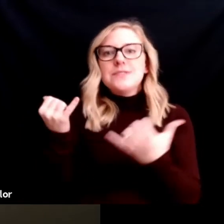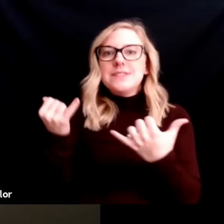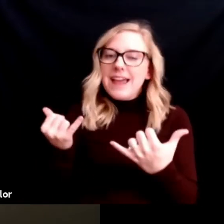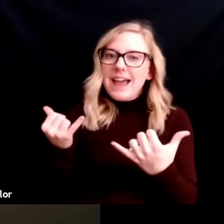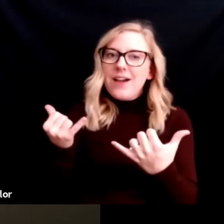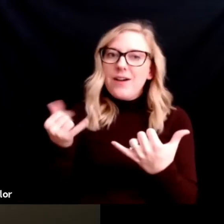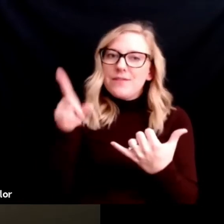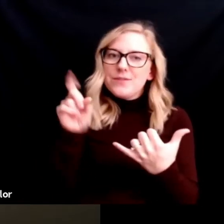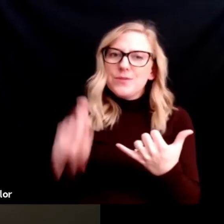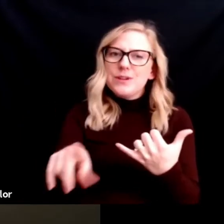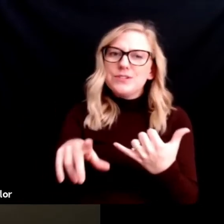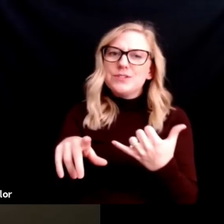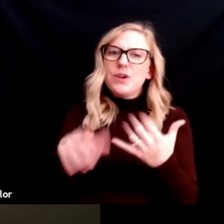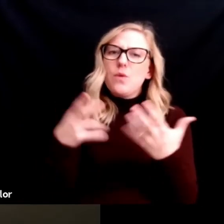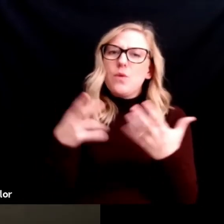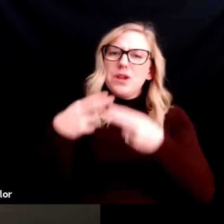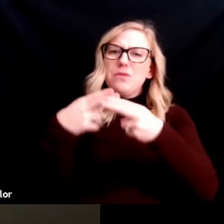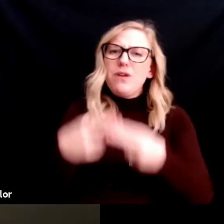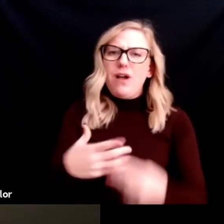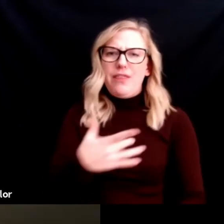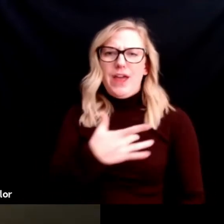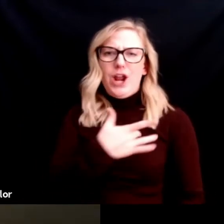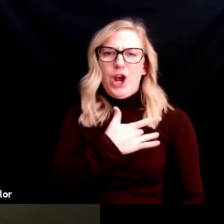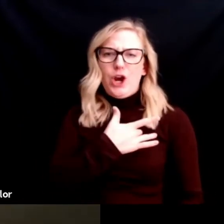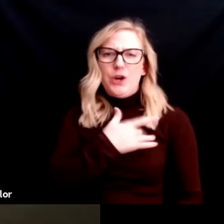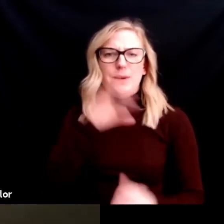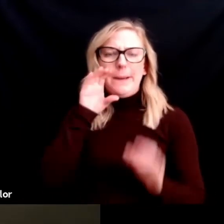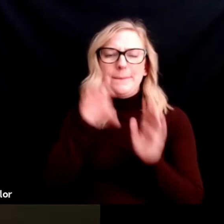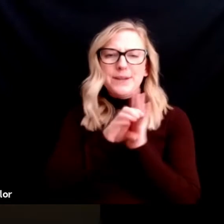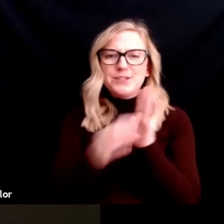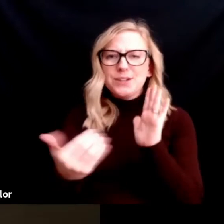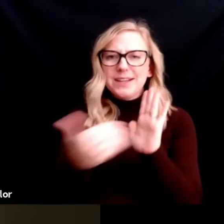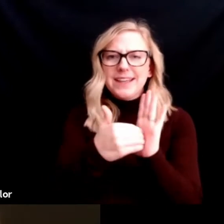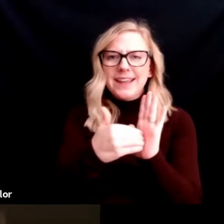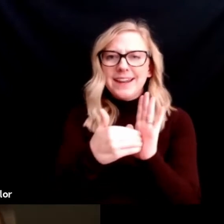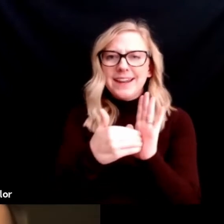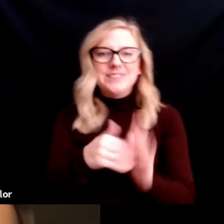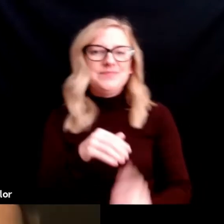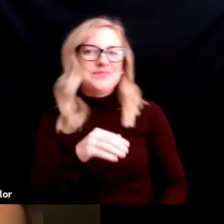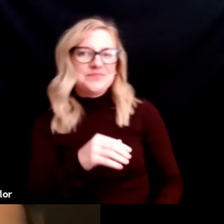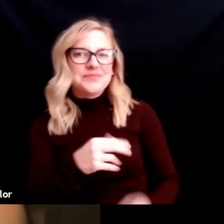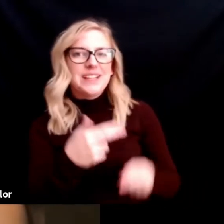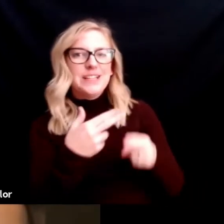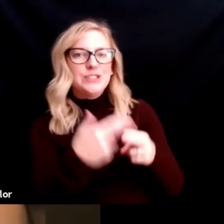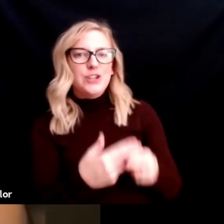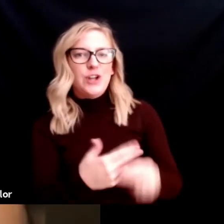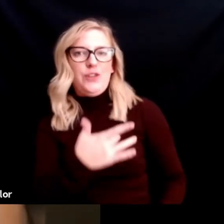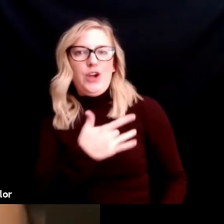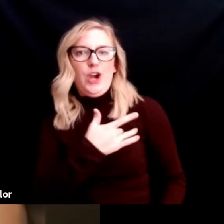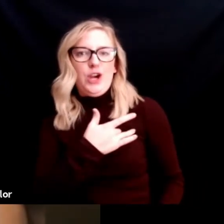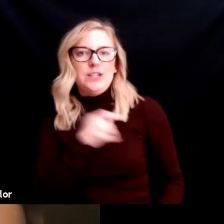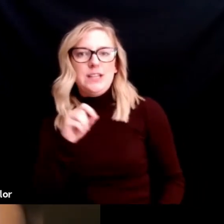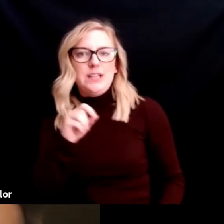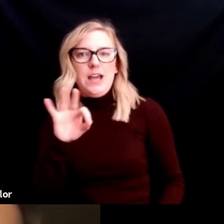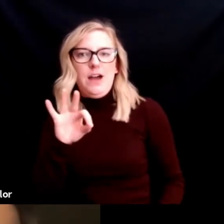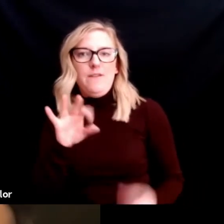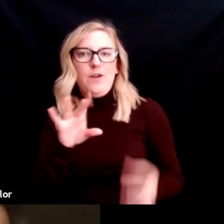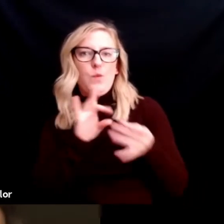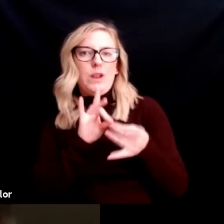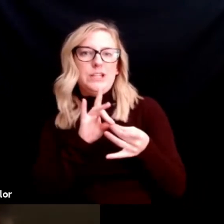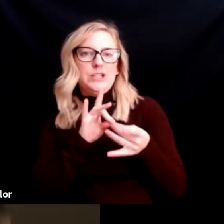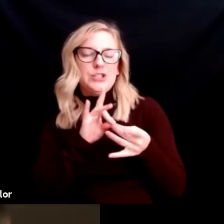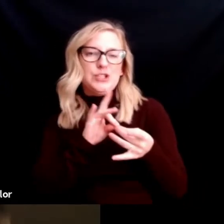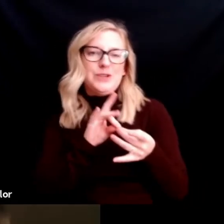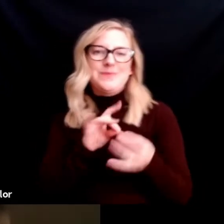what is the heart called? Yes, it is called the heart of relationships. Okay. So, it looks,